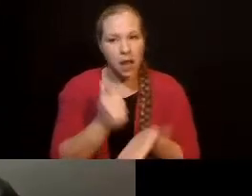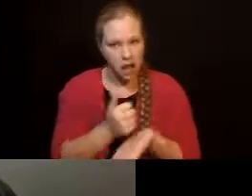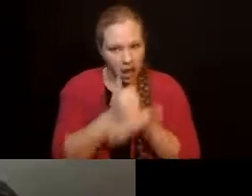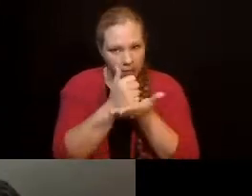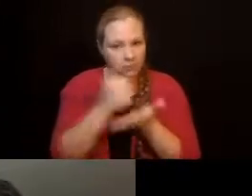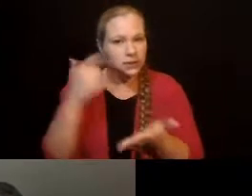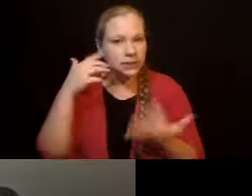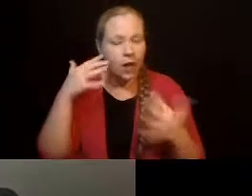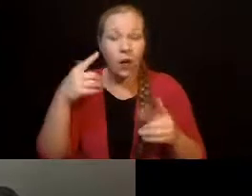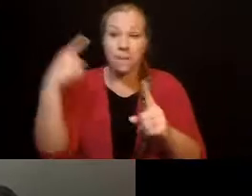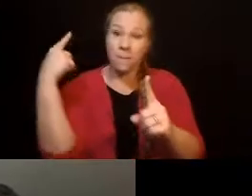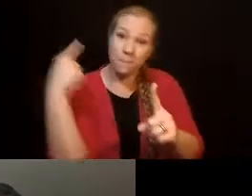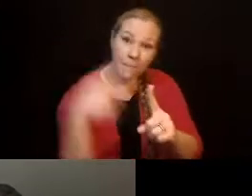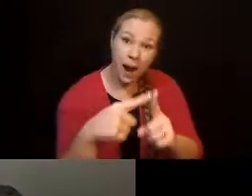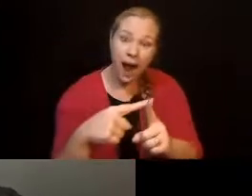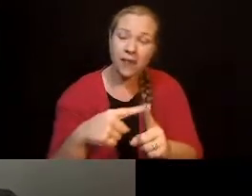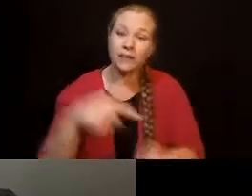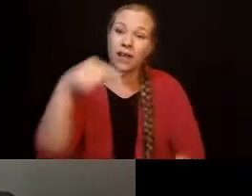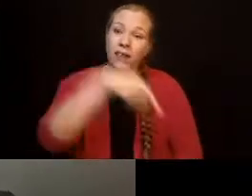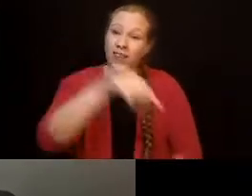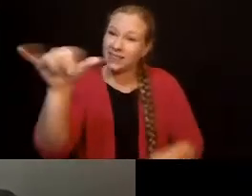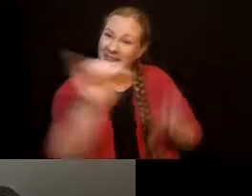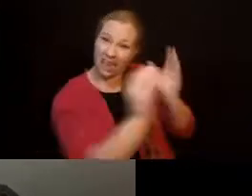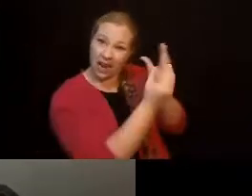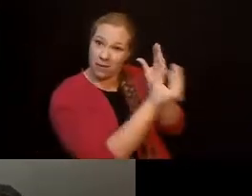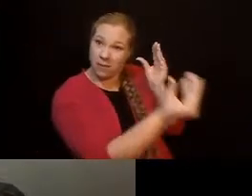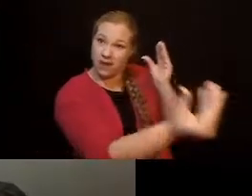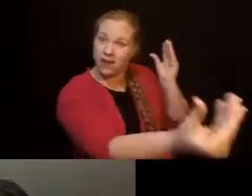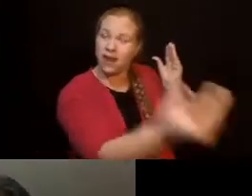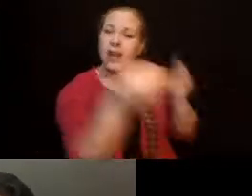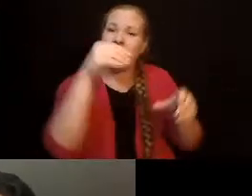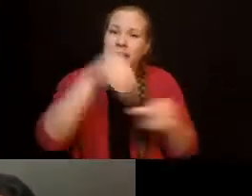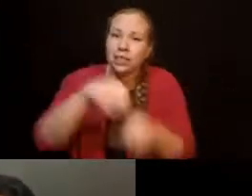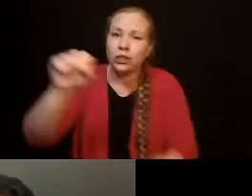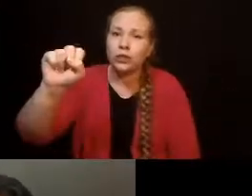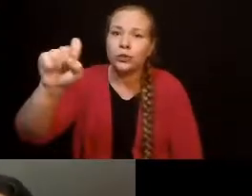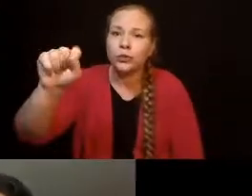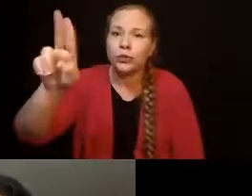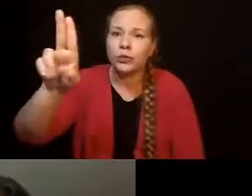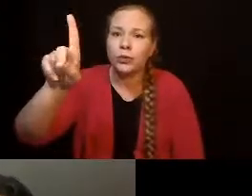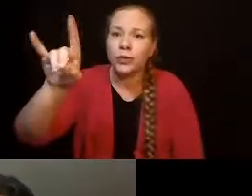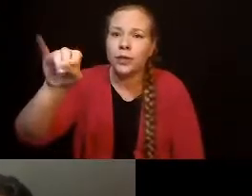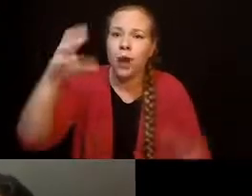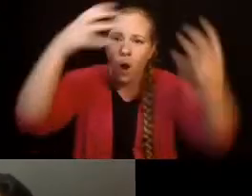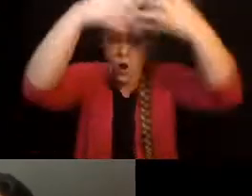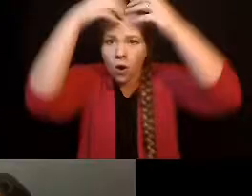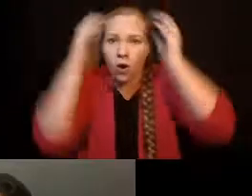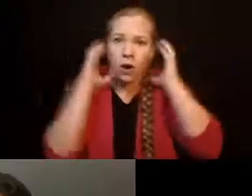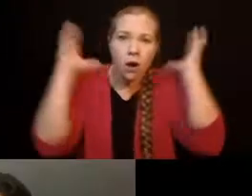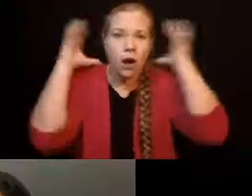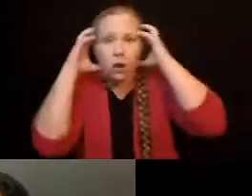be that rock star and wanting to always have his own, um, recording studio.